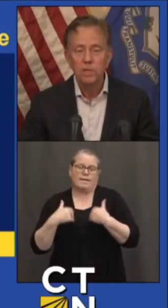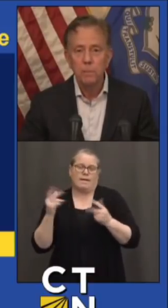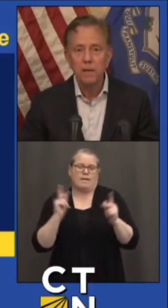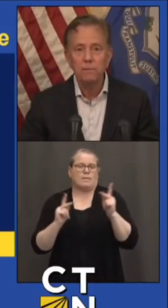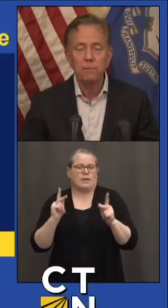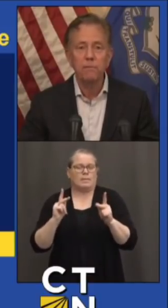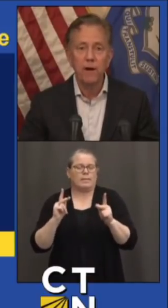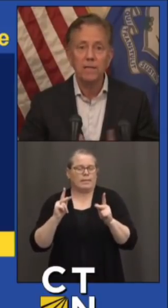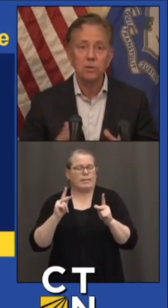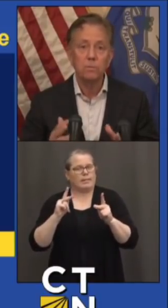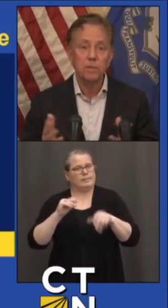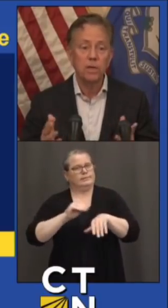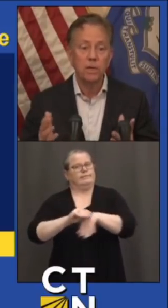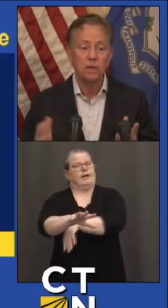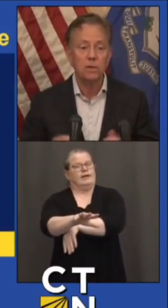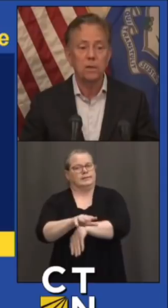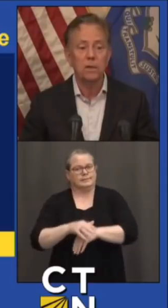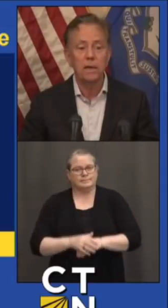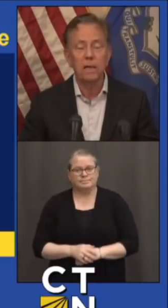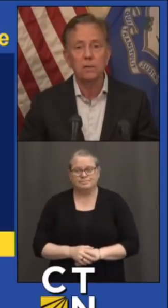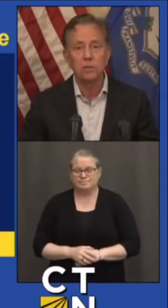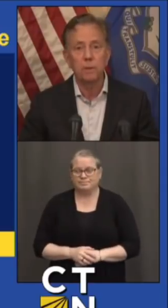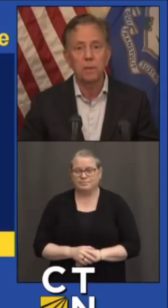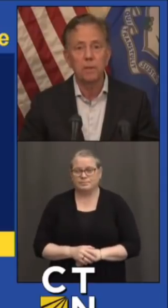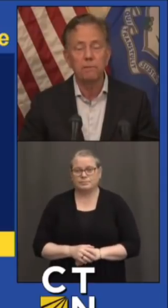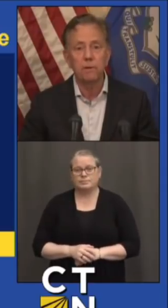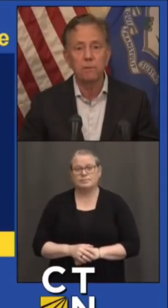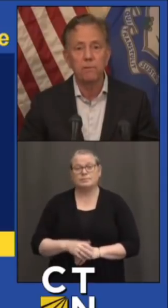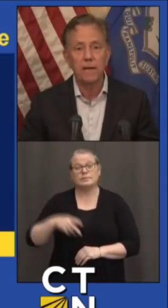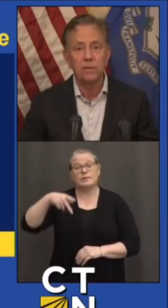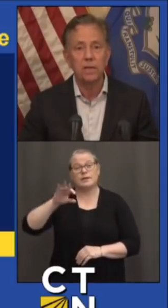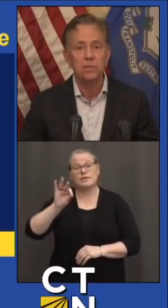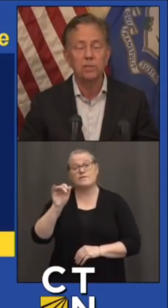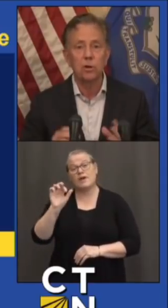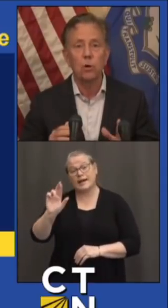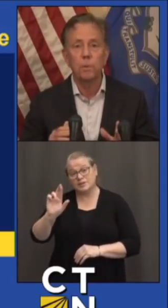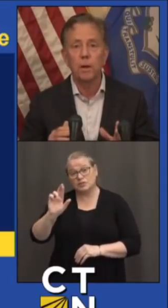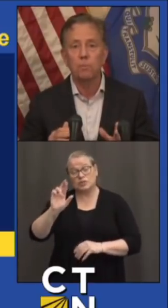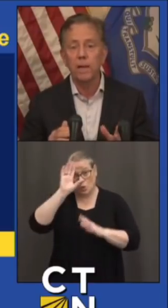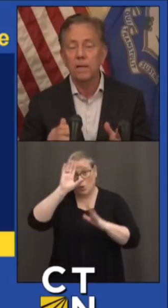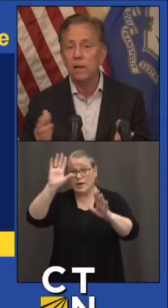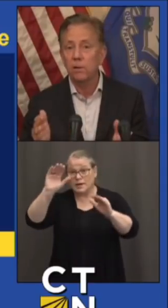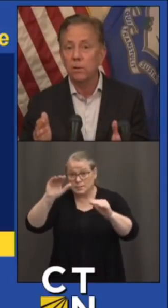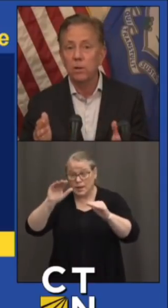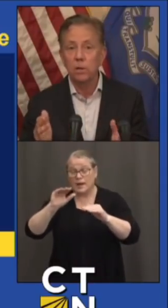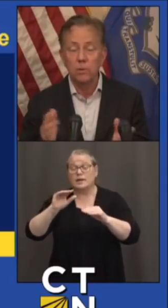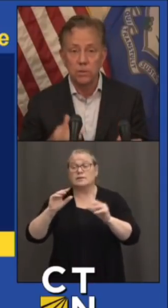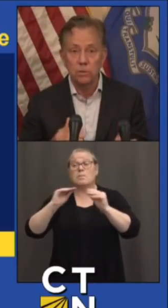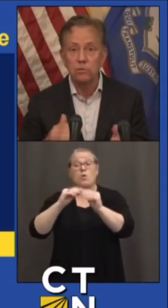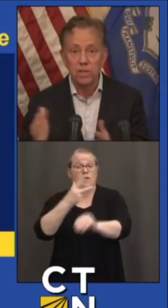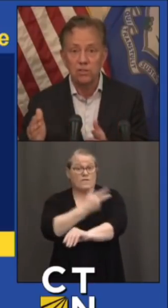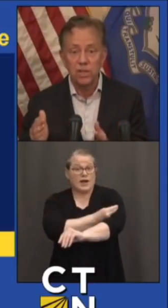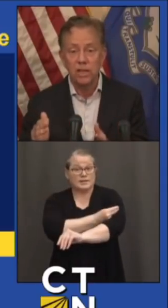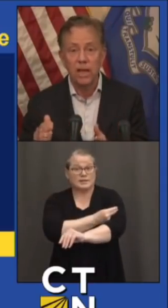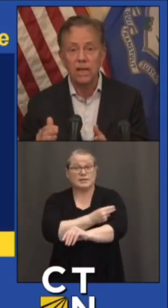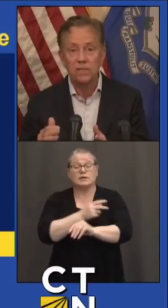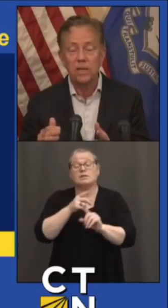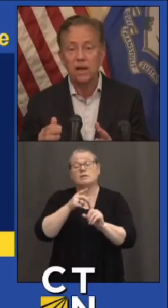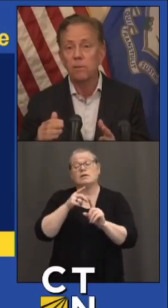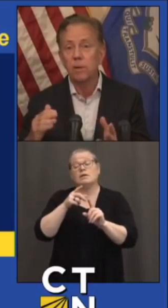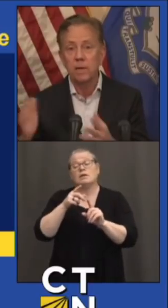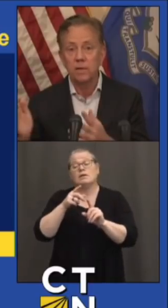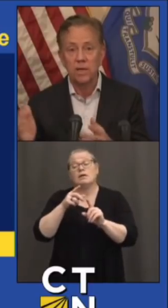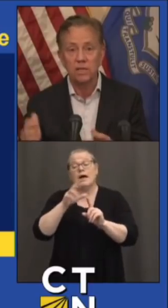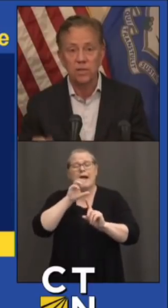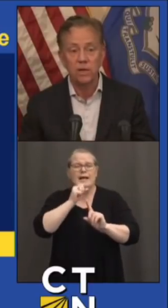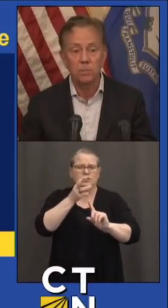We expect from Pfizer in particular eligibility for vaccinations to open up. Right now, they're the only ones to do 16 to 18.